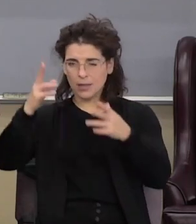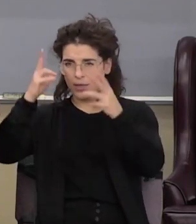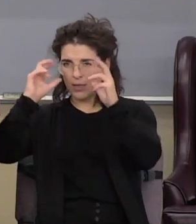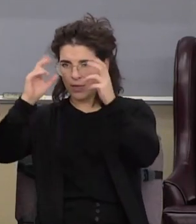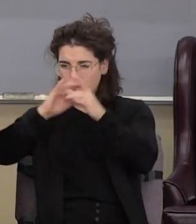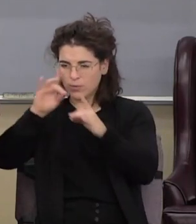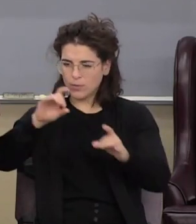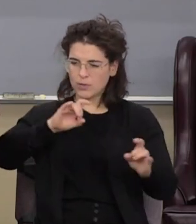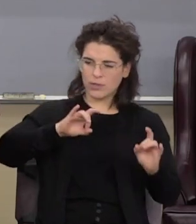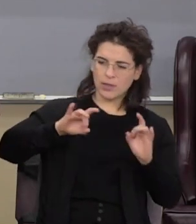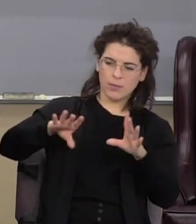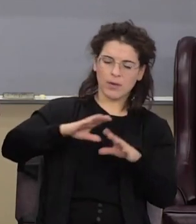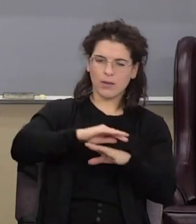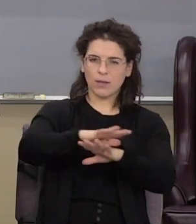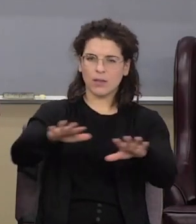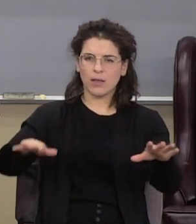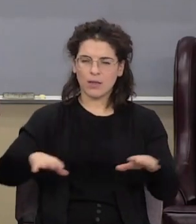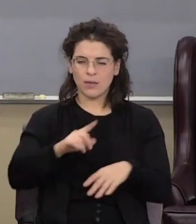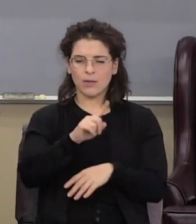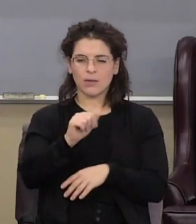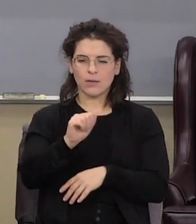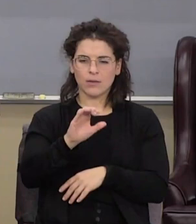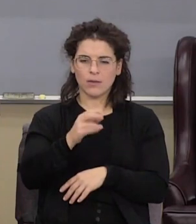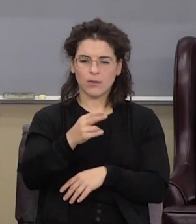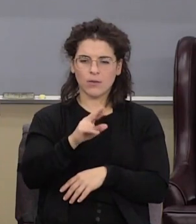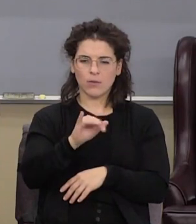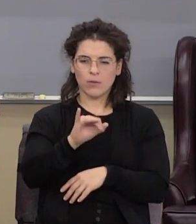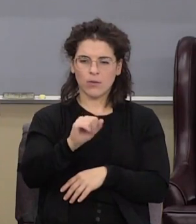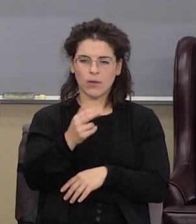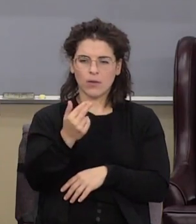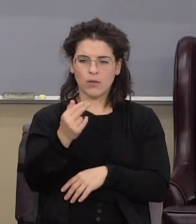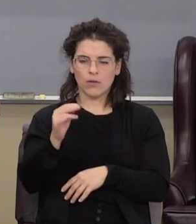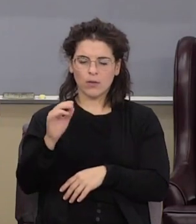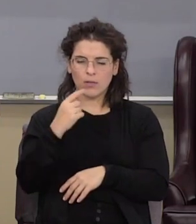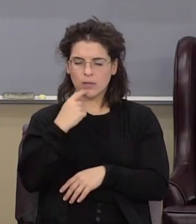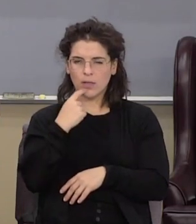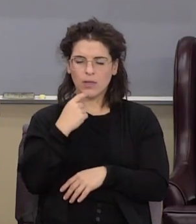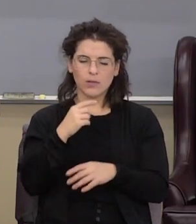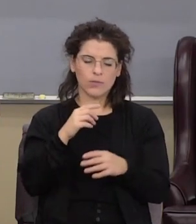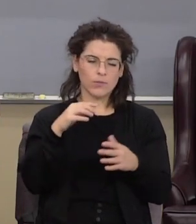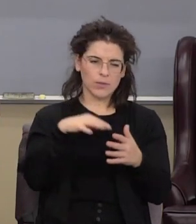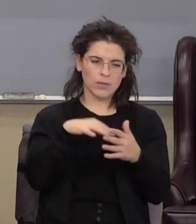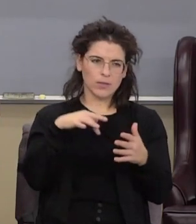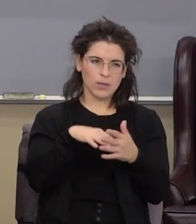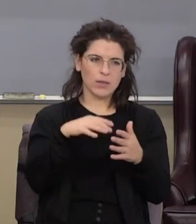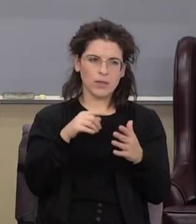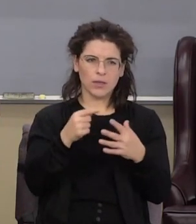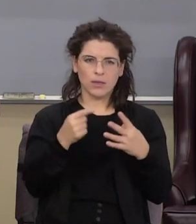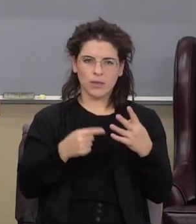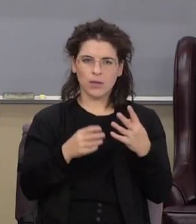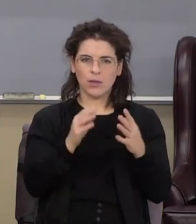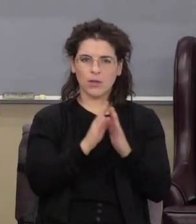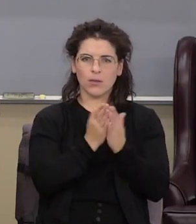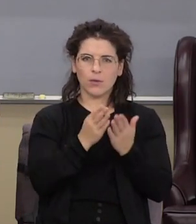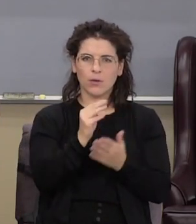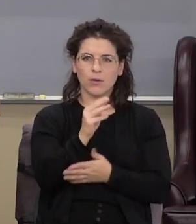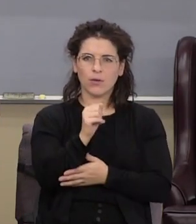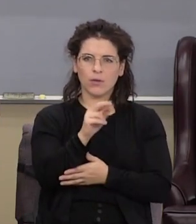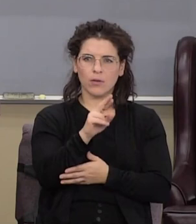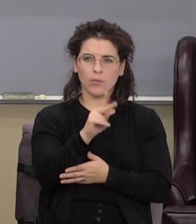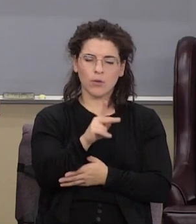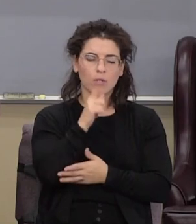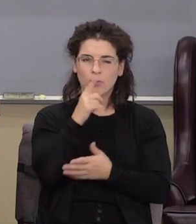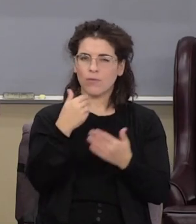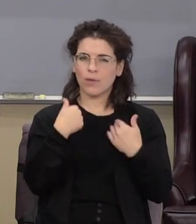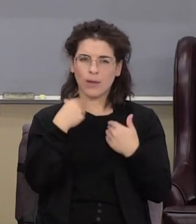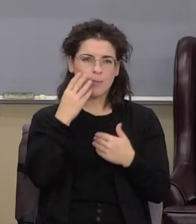Zechariah 13 says by the way we've been studying this in some detail in the book of Mark so those of you that haven't been here in the book of Mark need to get those studies and listen to